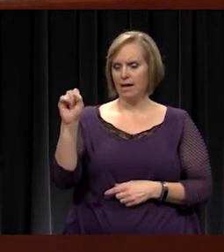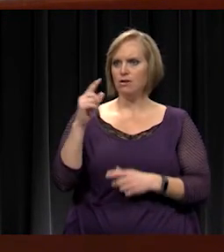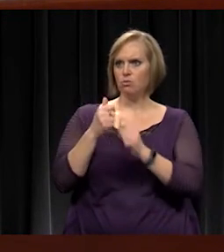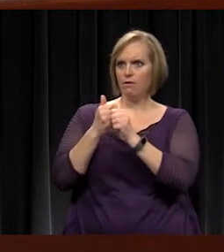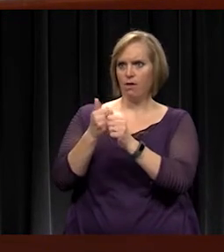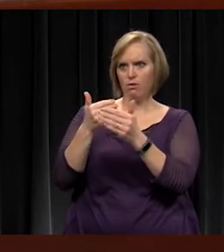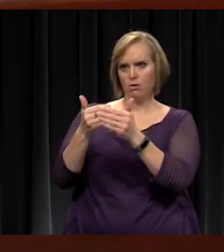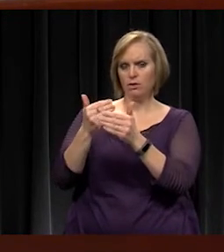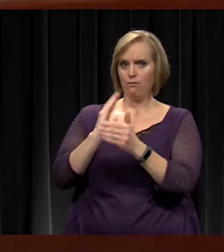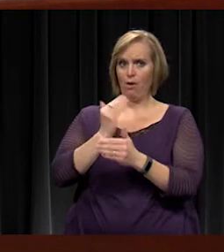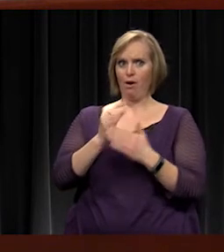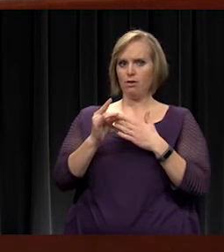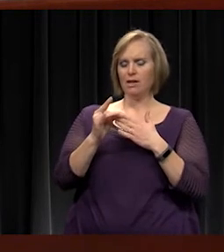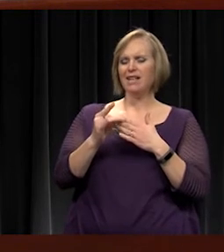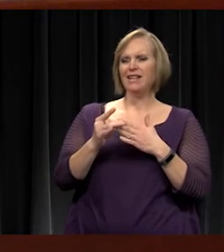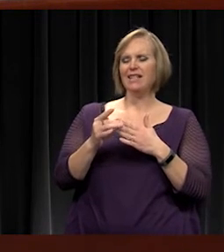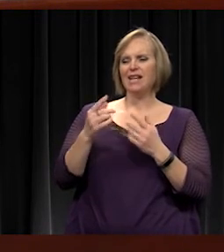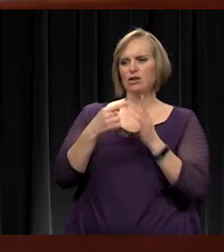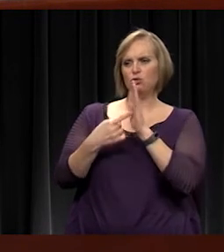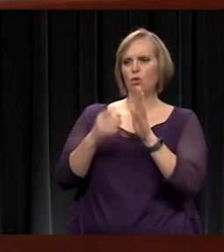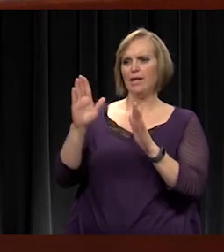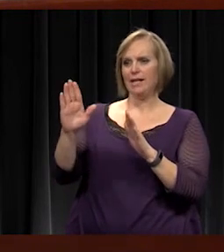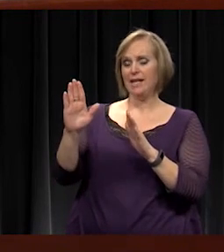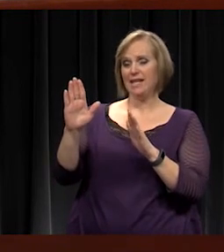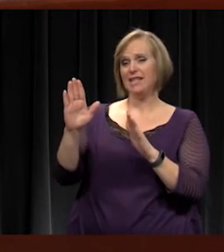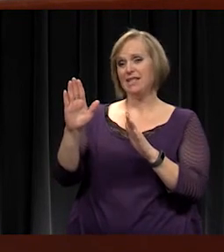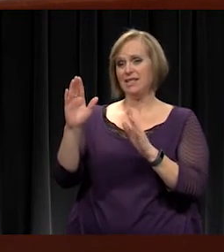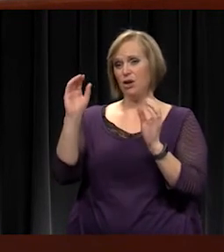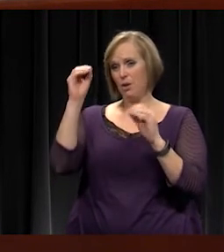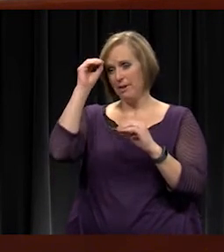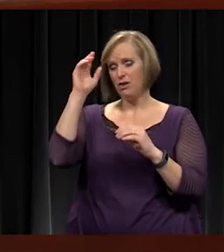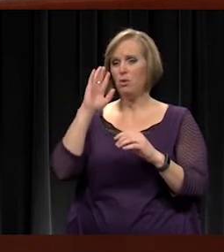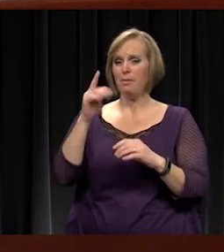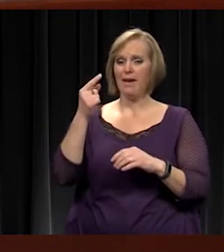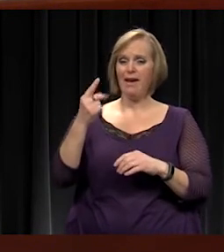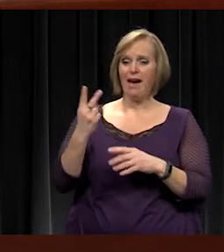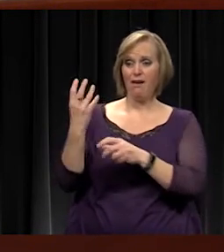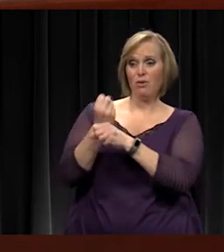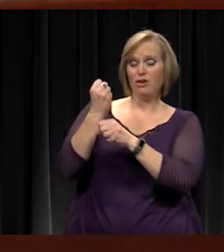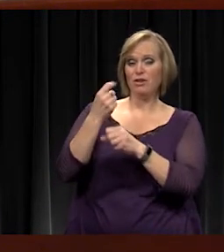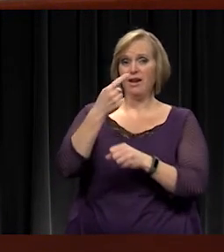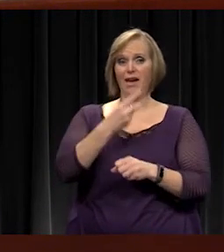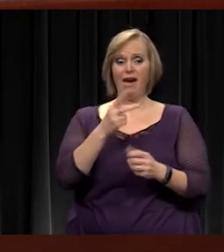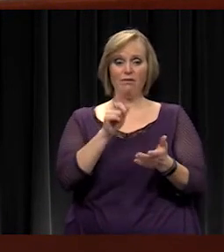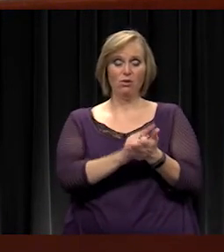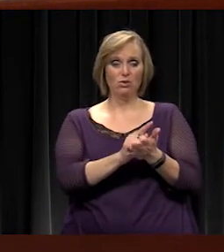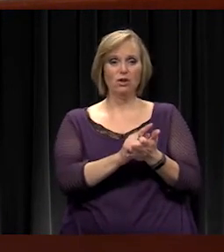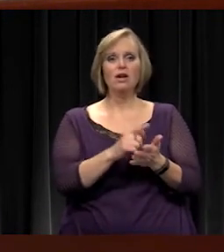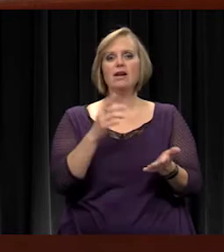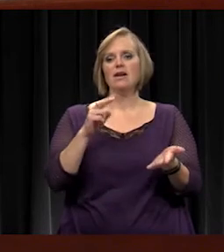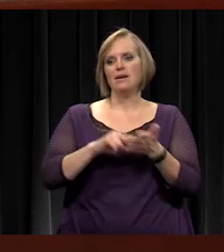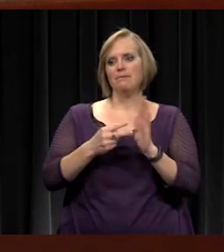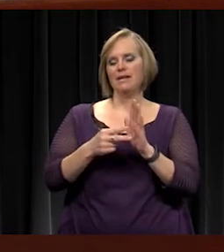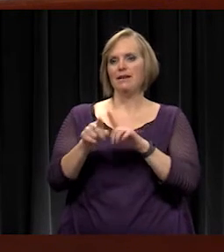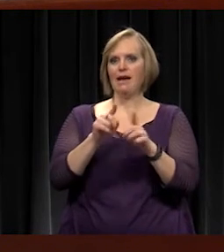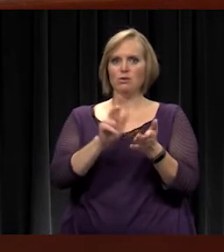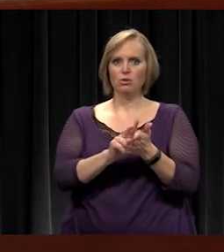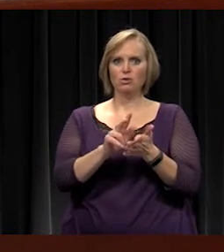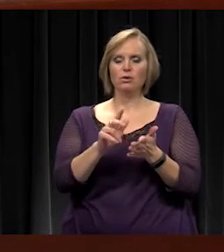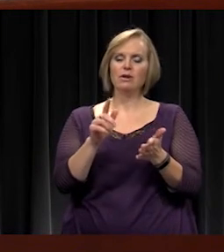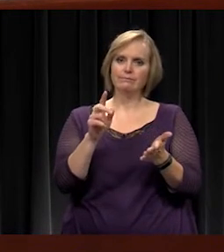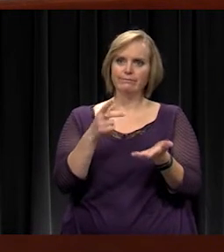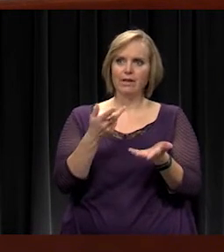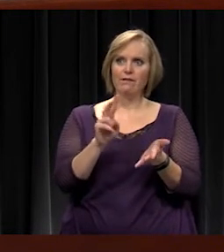indicated in his opinion there'd be half winners and half losers across the state, meaning as a loser you might pay more than what you already do.